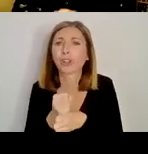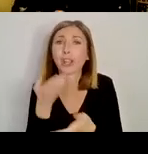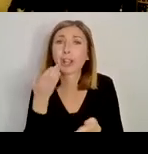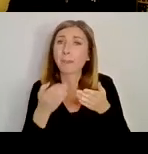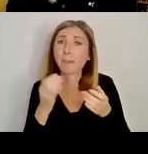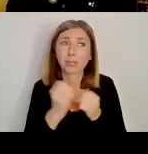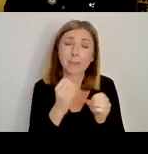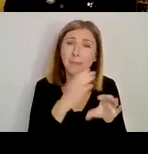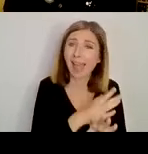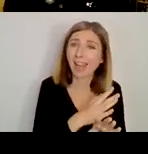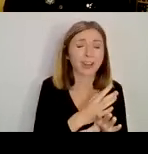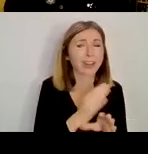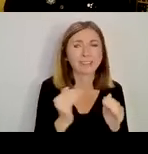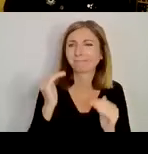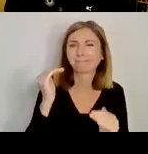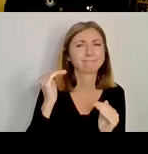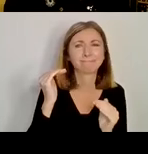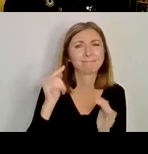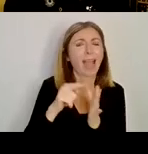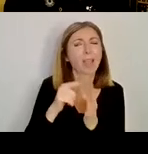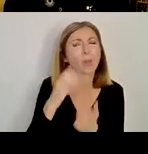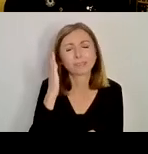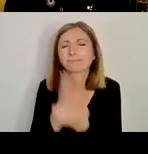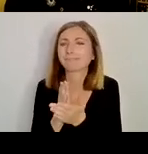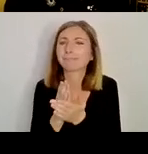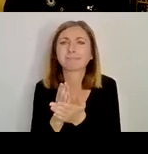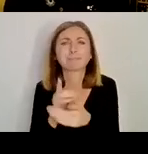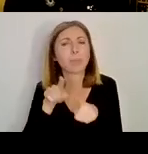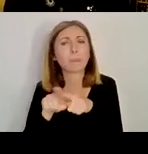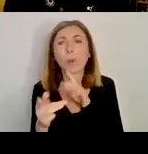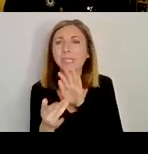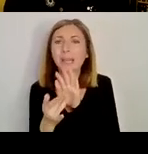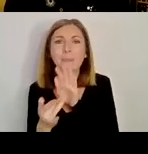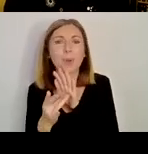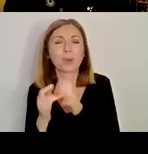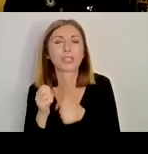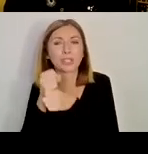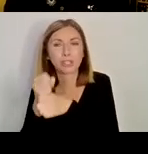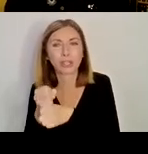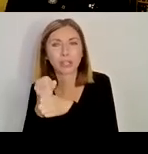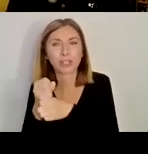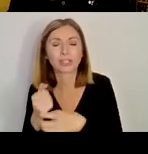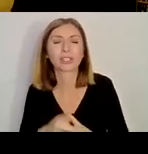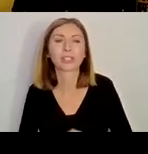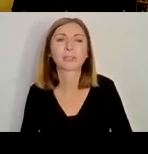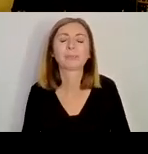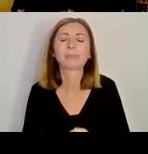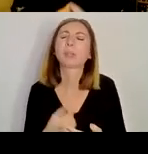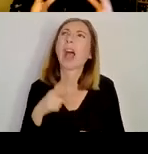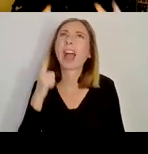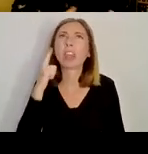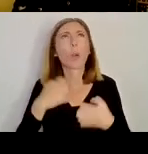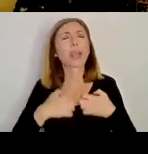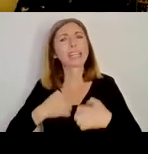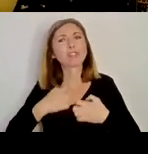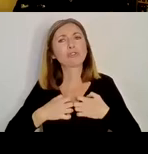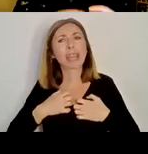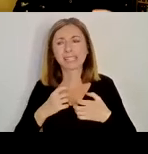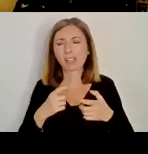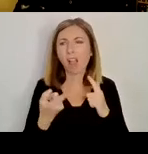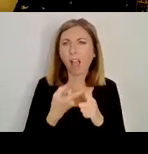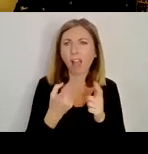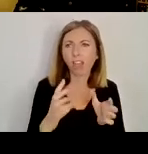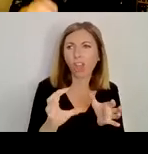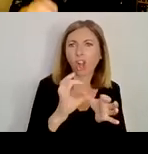the narrative develops. But I thought it would be, you know, really interesting to sort of say, well, are there connections, you know, beyond the connections